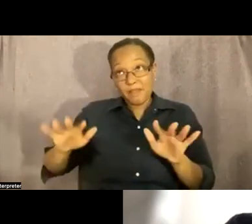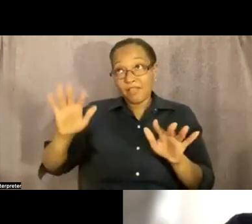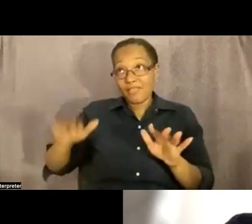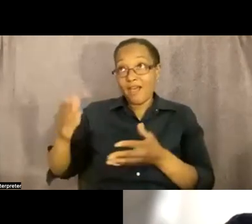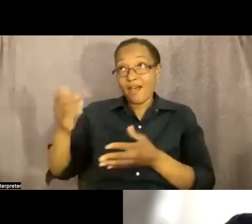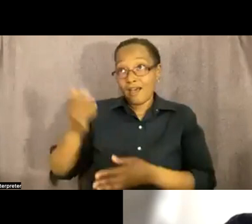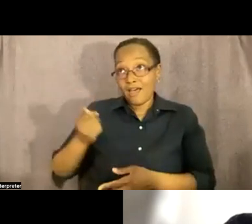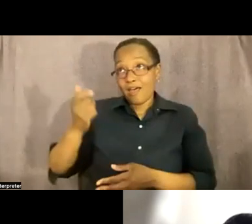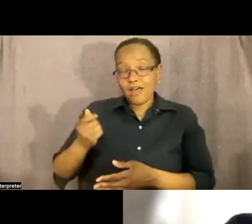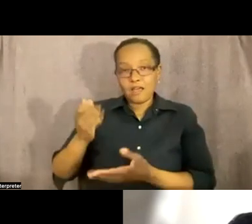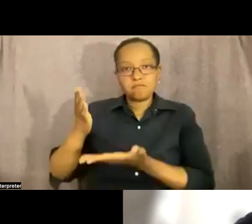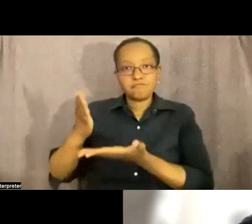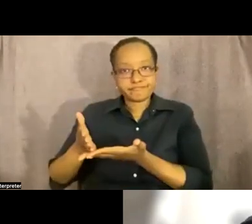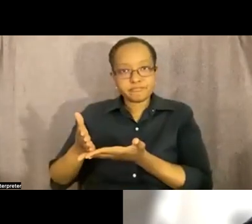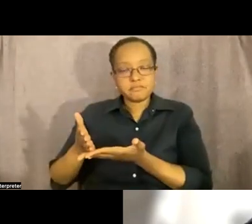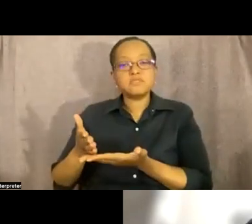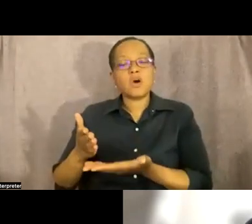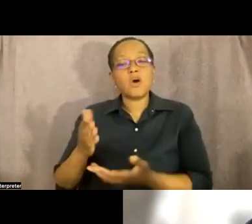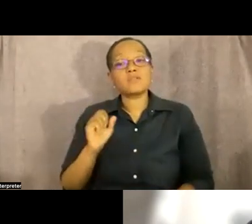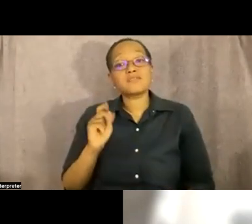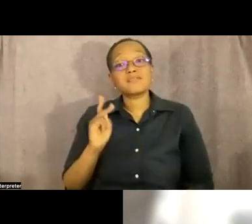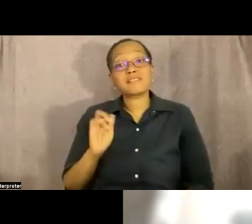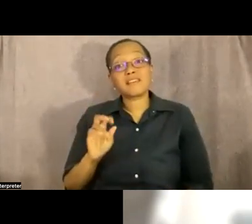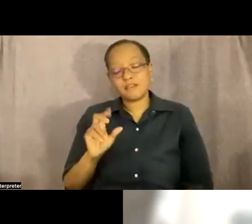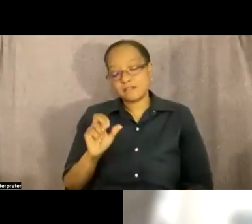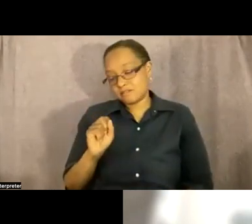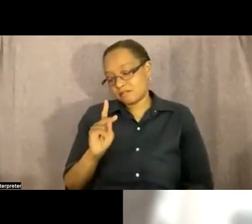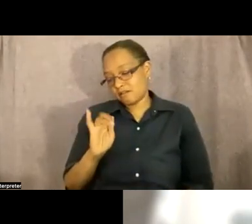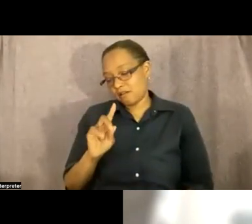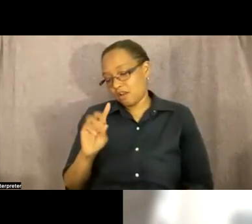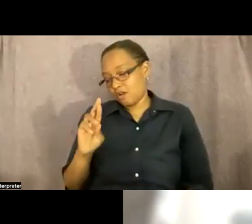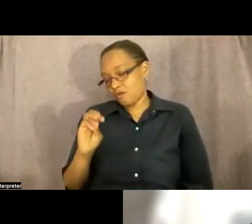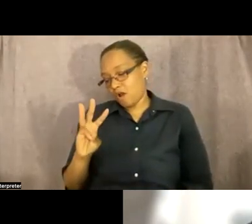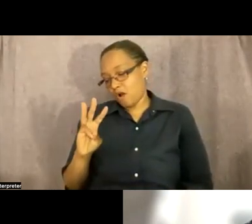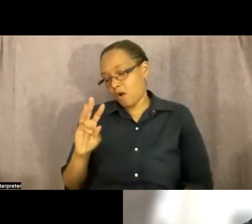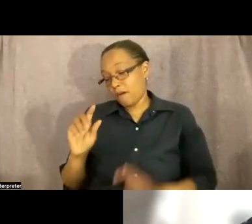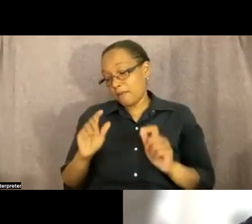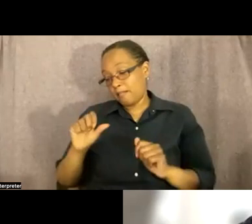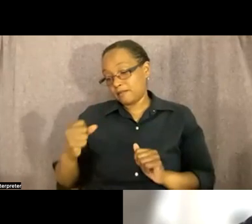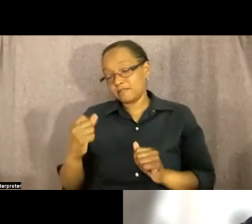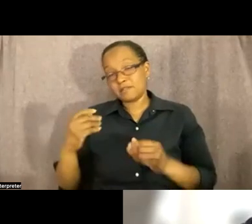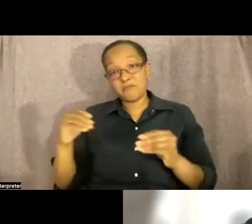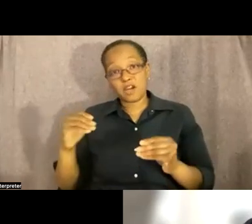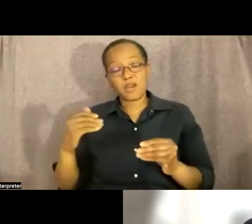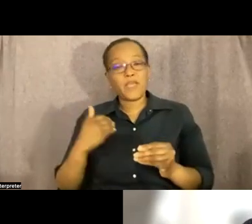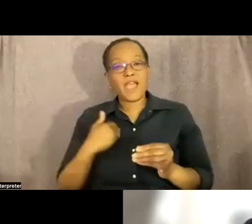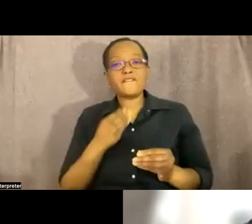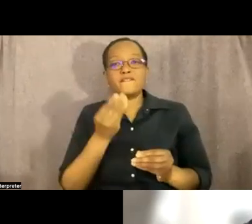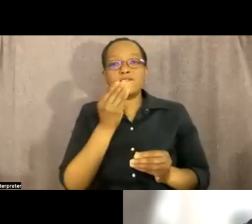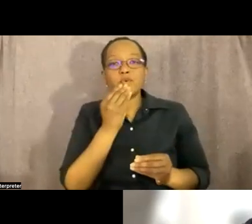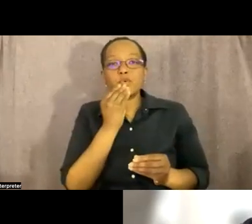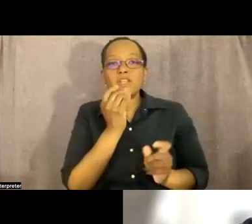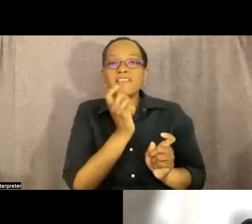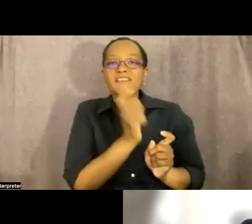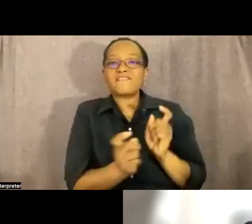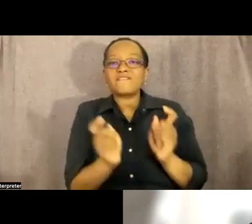contribute with uh at skitter people's market we got grocery gift cards um that's something that anyone can purchase and we could uh distribute it